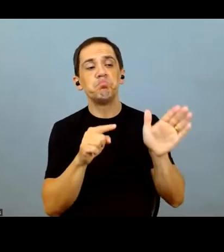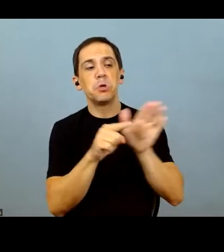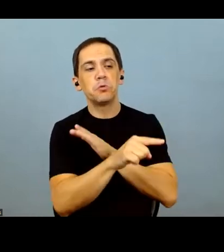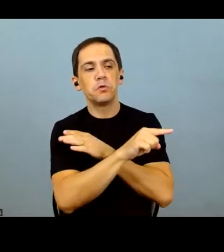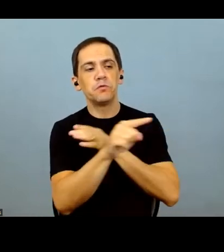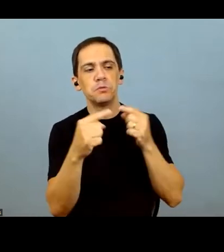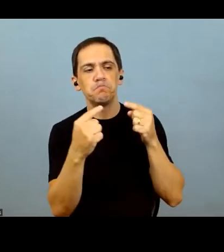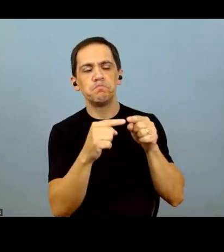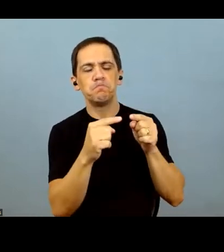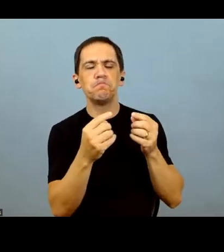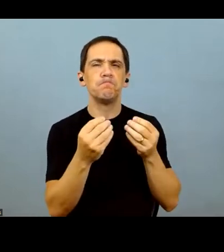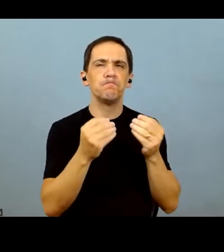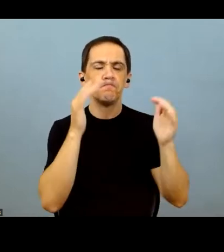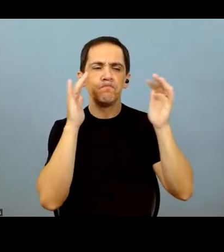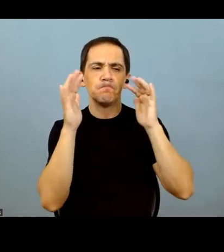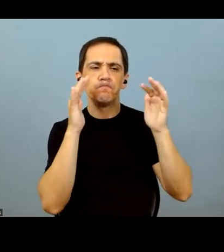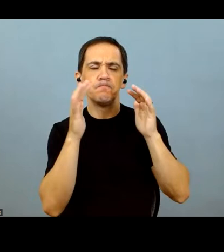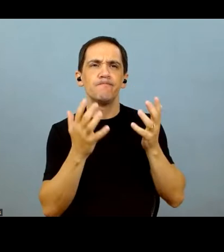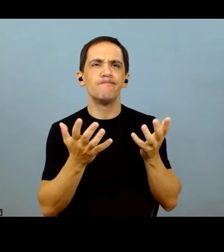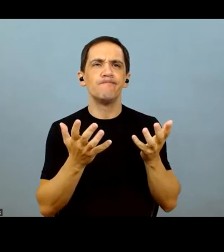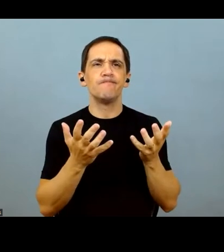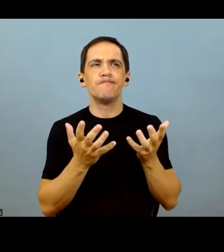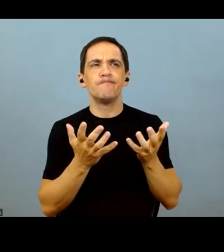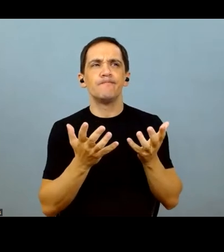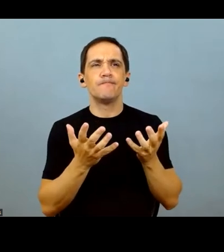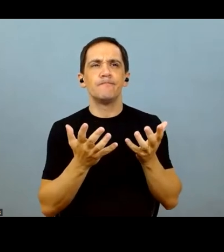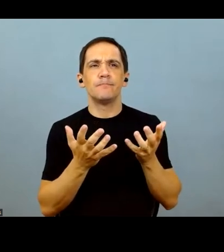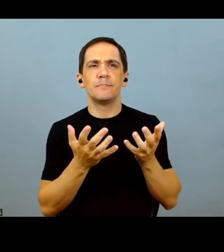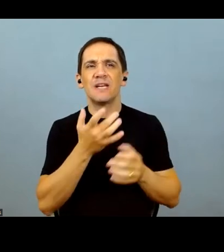and corn. So this is a provocation for you.